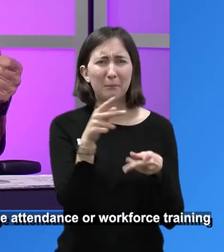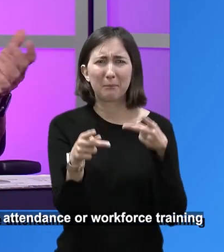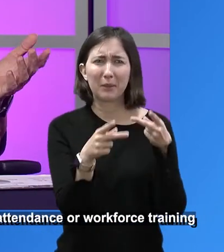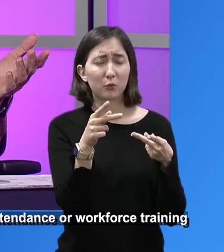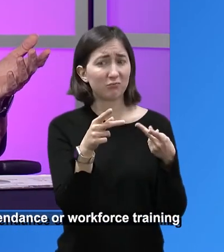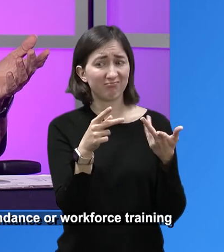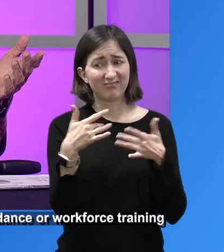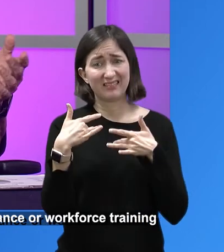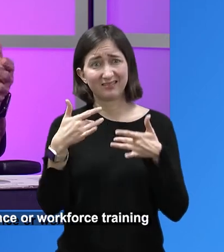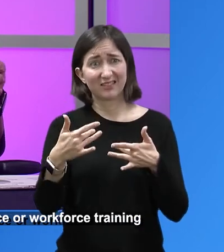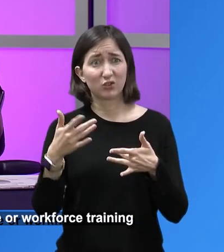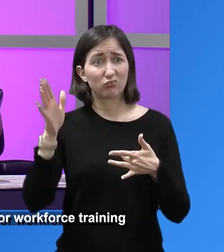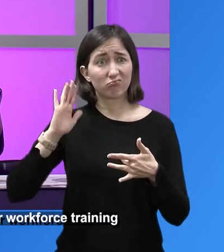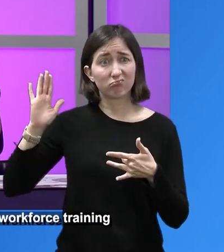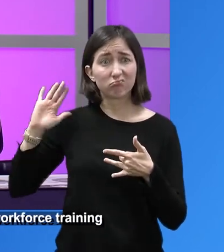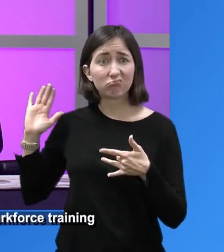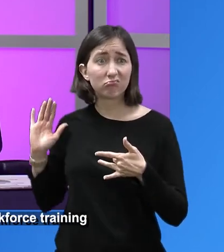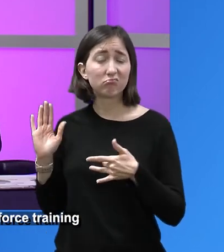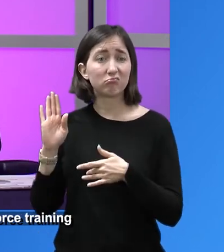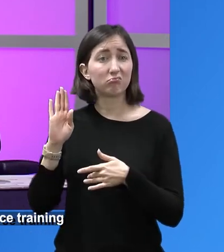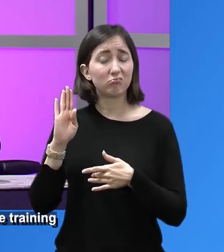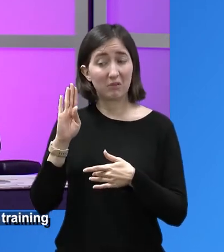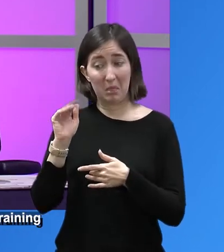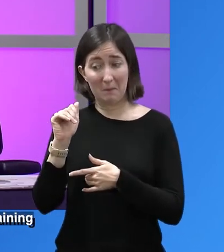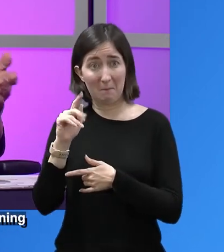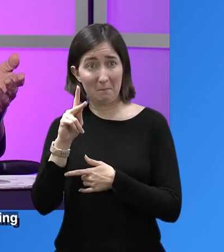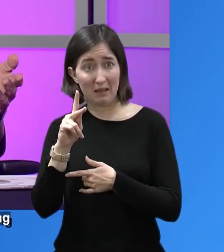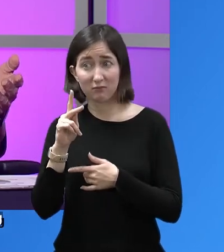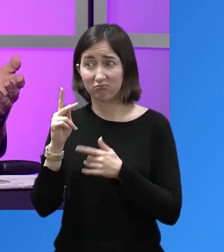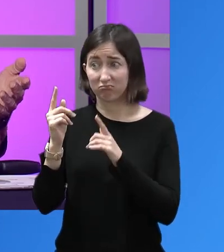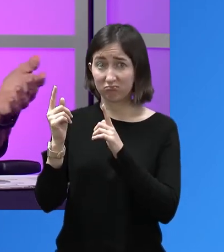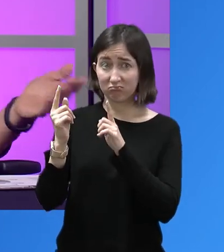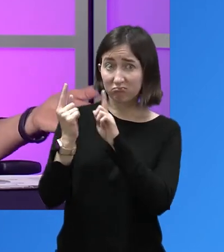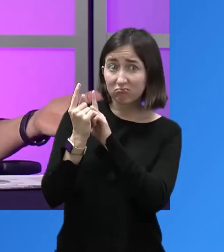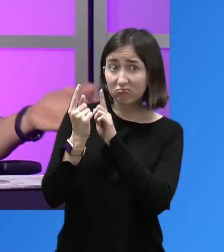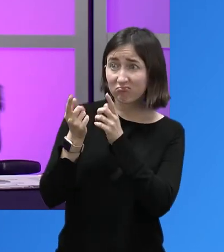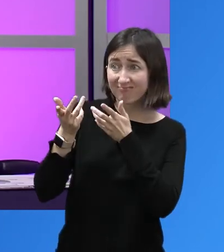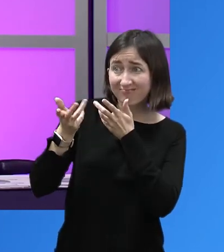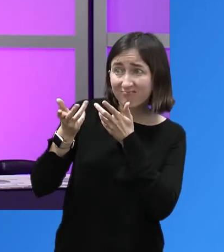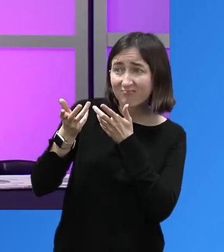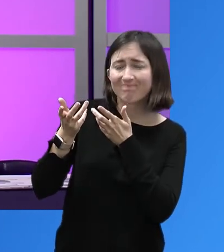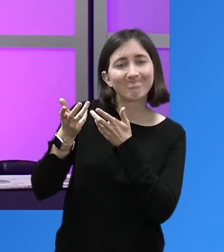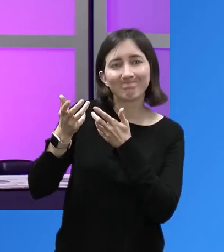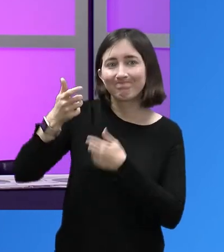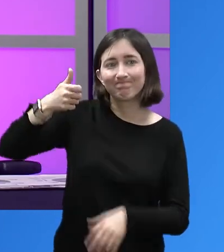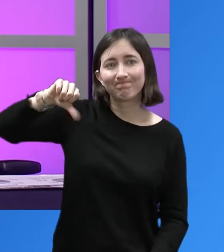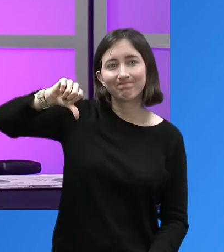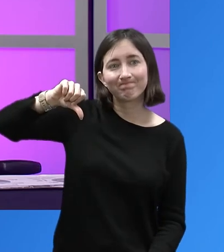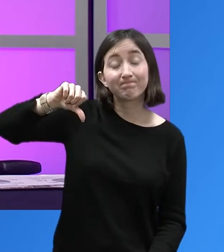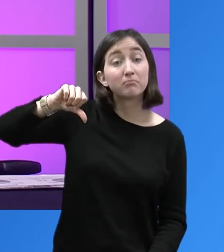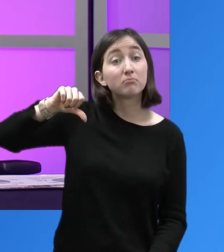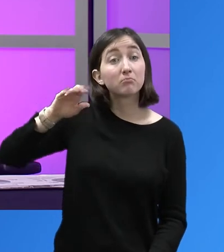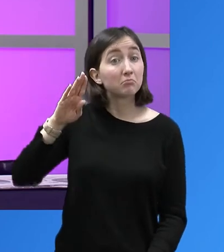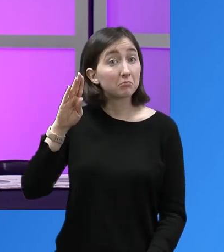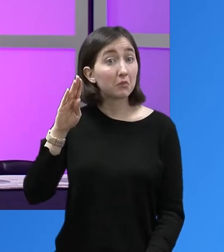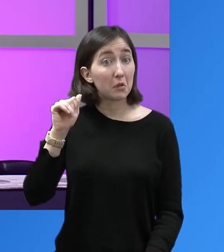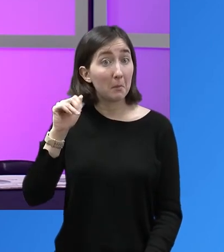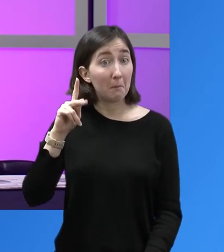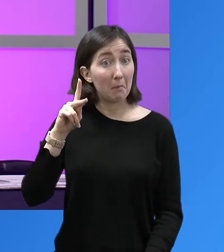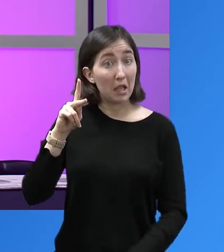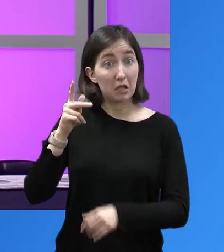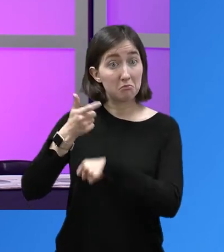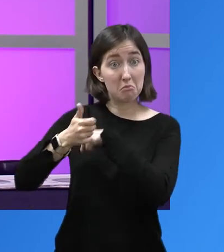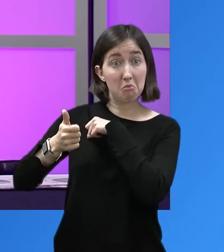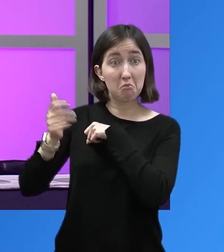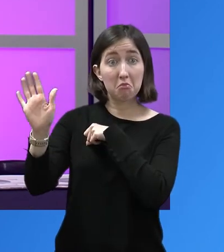or so are veterans. So we've, I feel very proud for our organization that we're helping people that are not traditionally